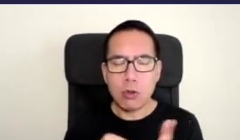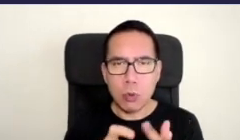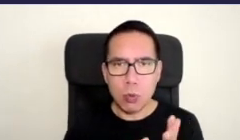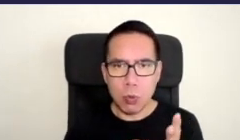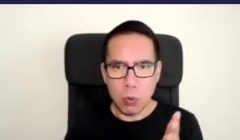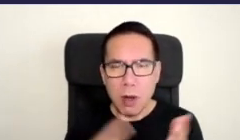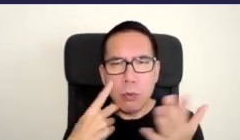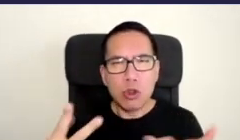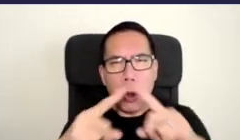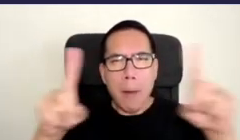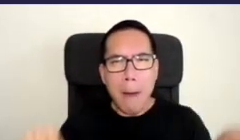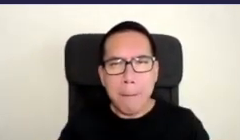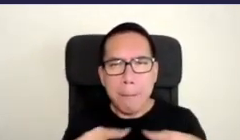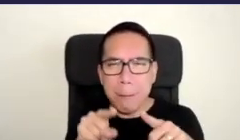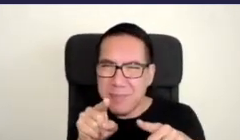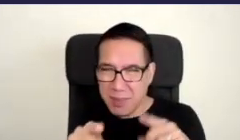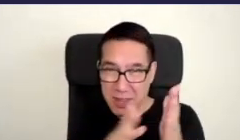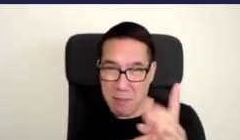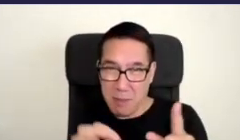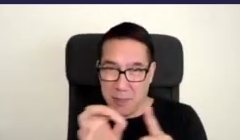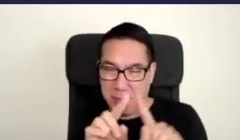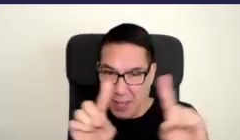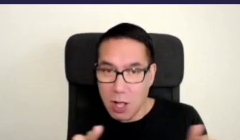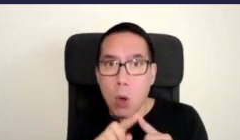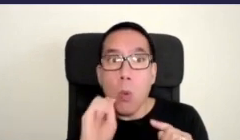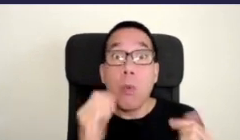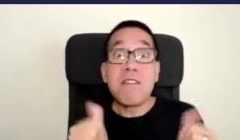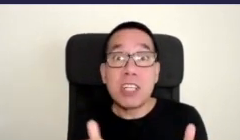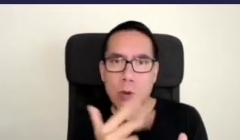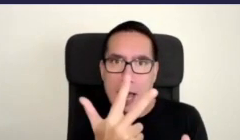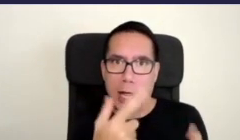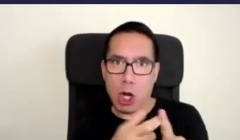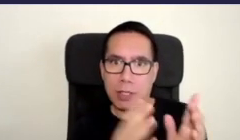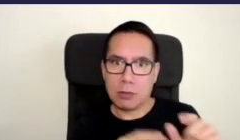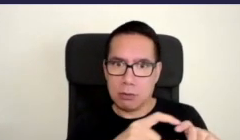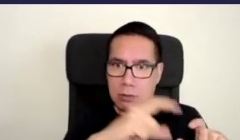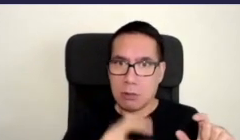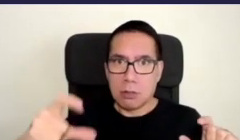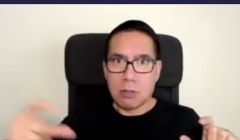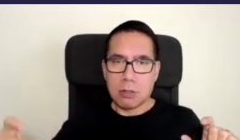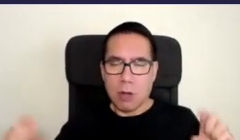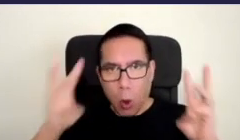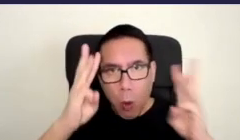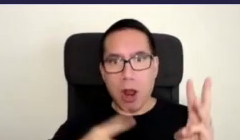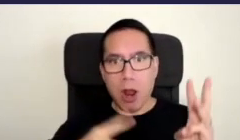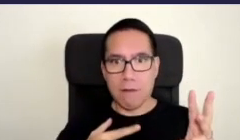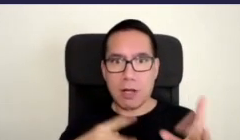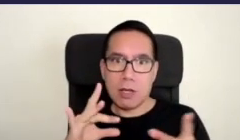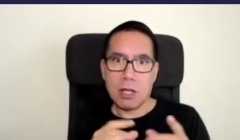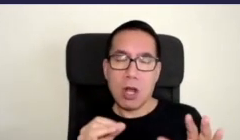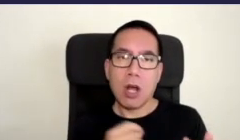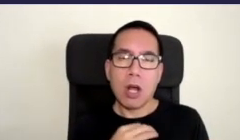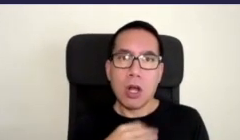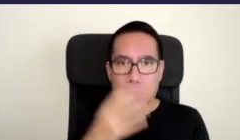Pollinator Corridor will be when it's finished an 8 kilometre wildlife corridor joining the Royal Botanic Gardens